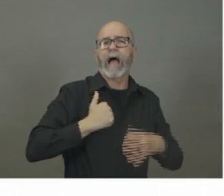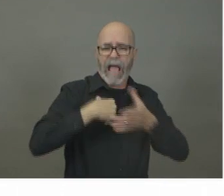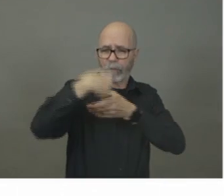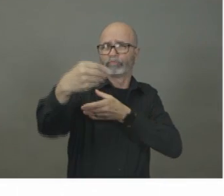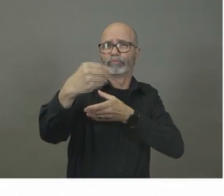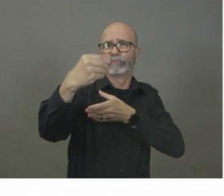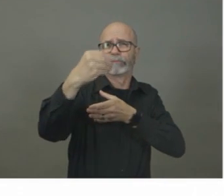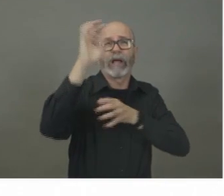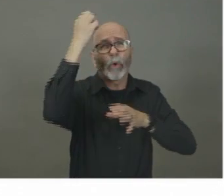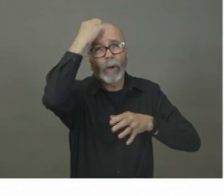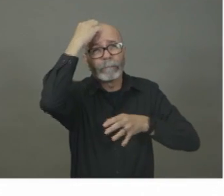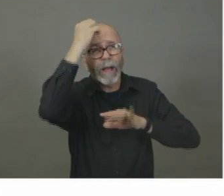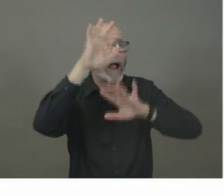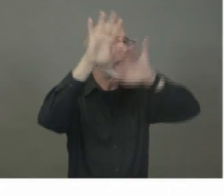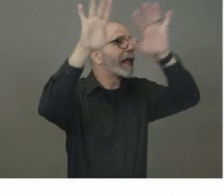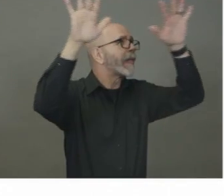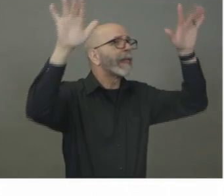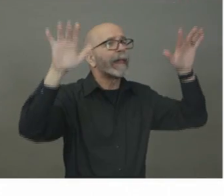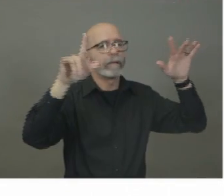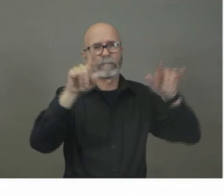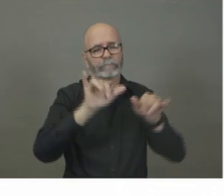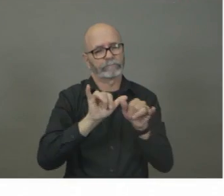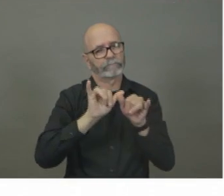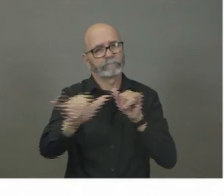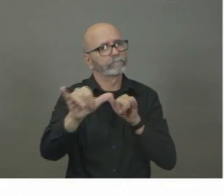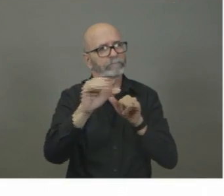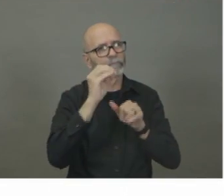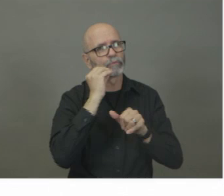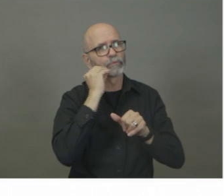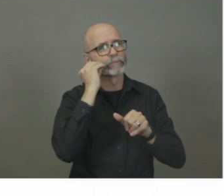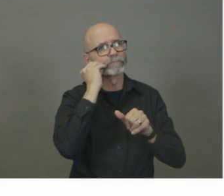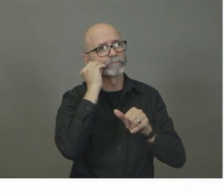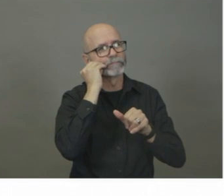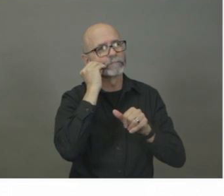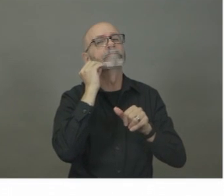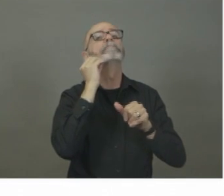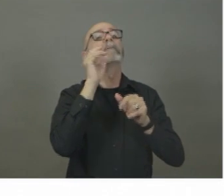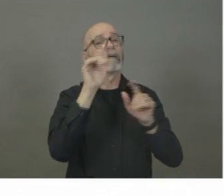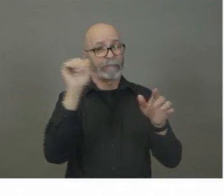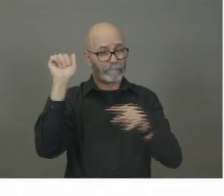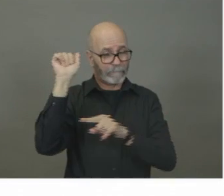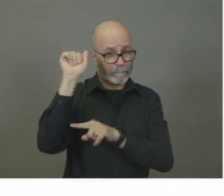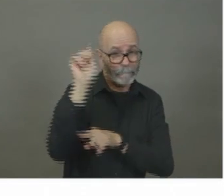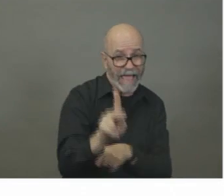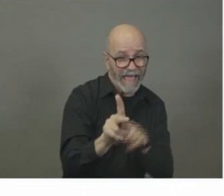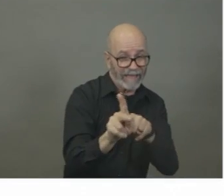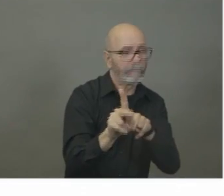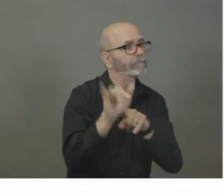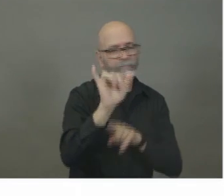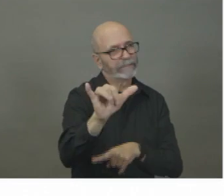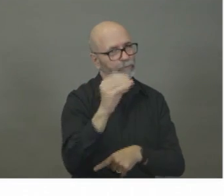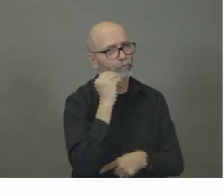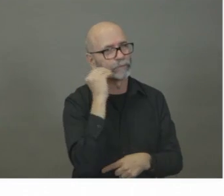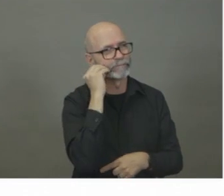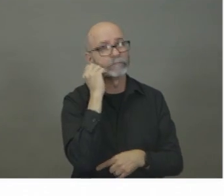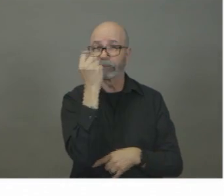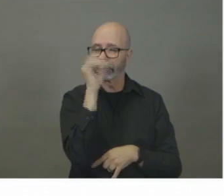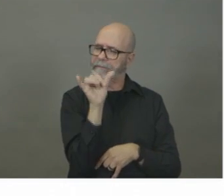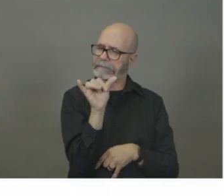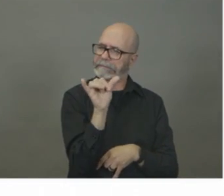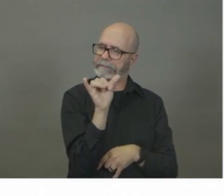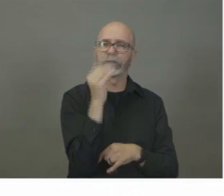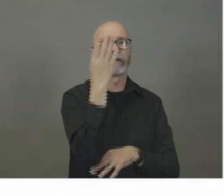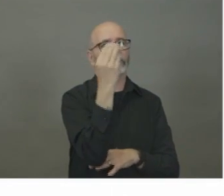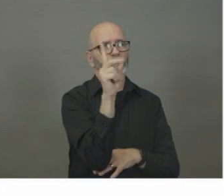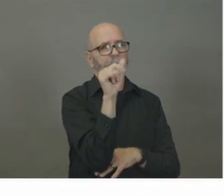14 days when they get home. Isolate employees who can work from home must. This decision